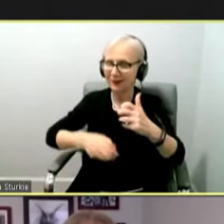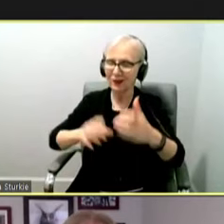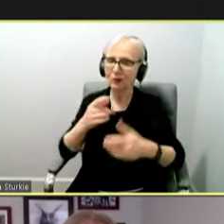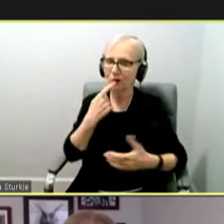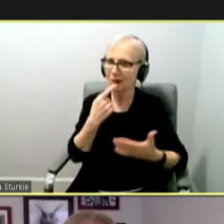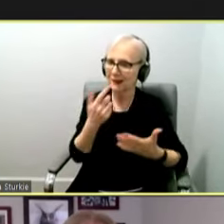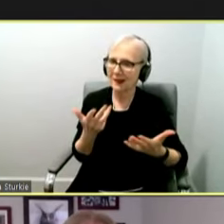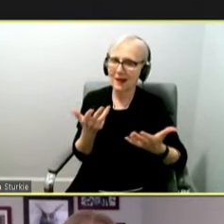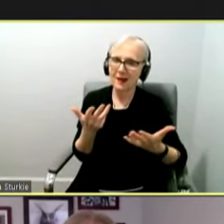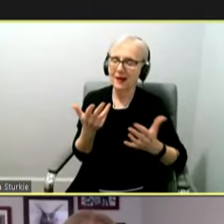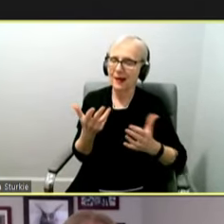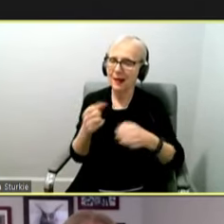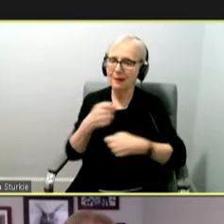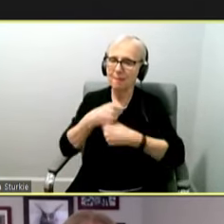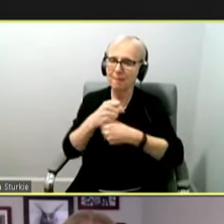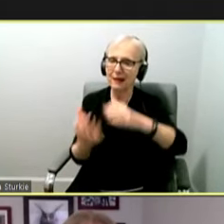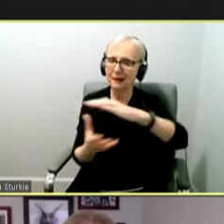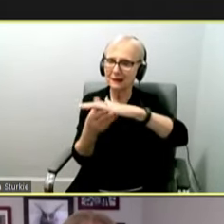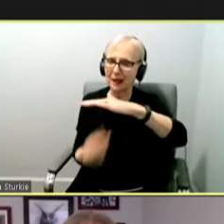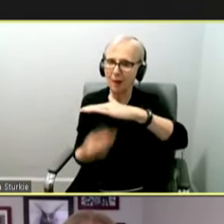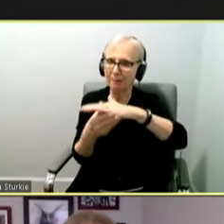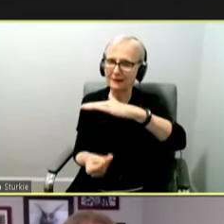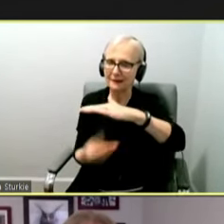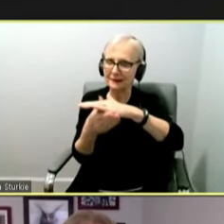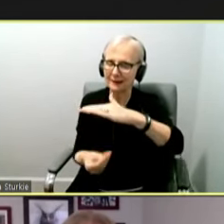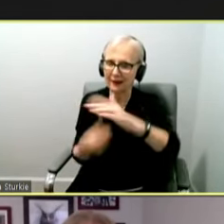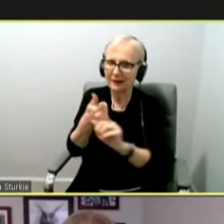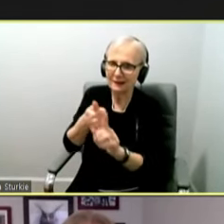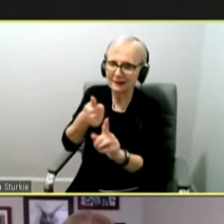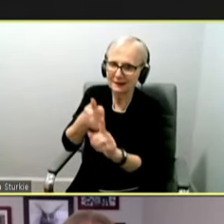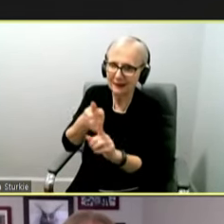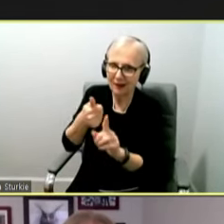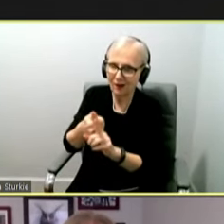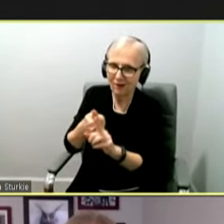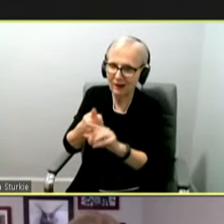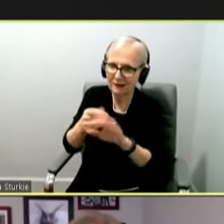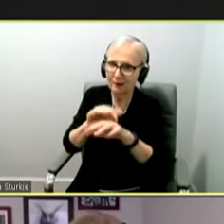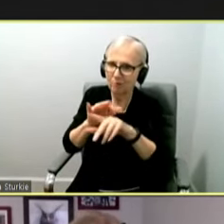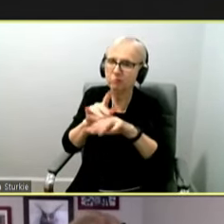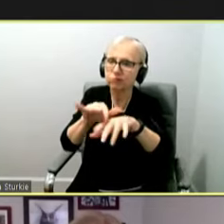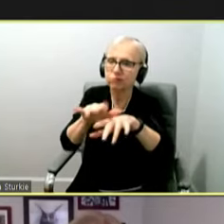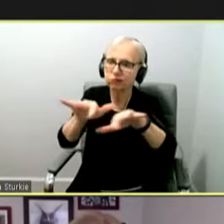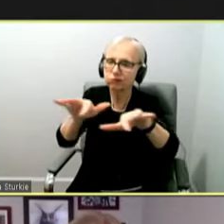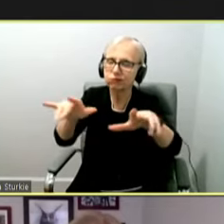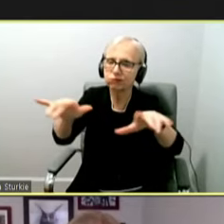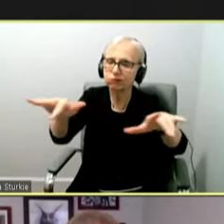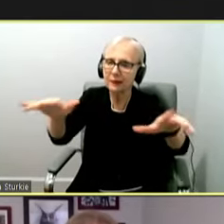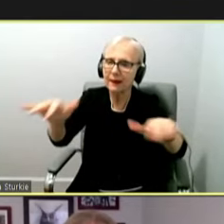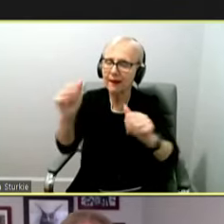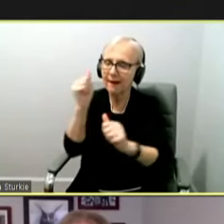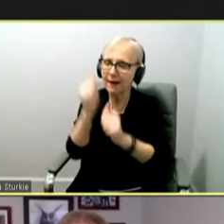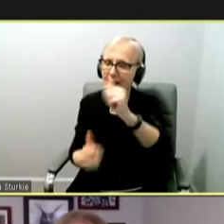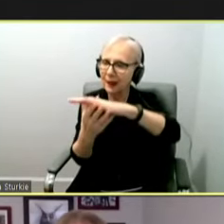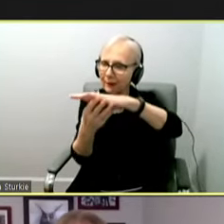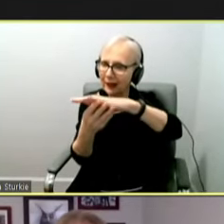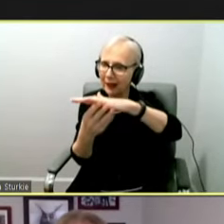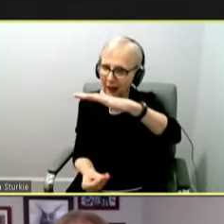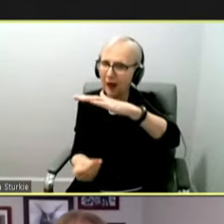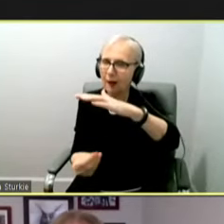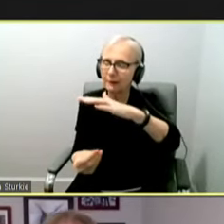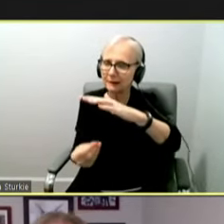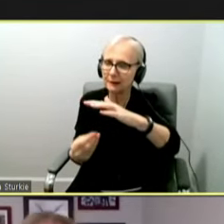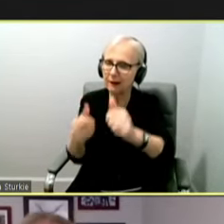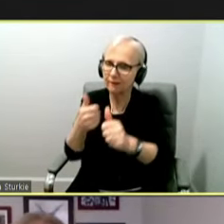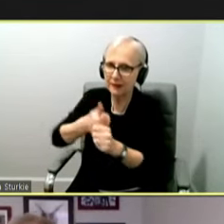many, many copies of itself within a host as it replicates and transmits to the next person. And every time it makes a copy of itself, it can